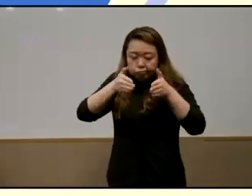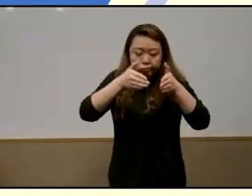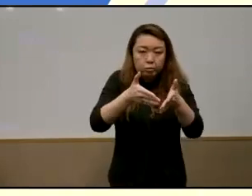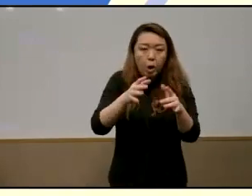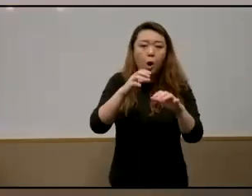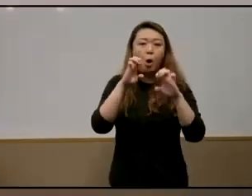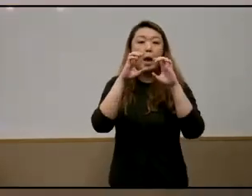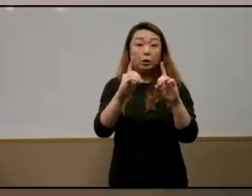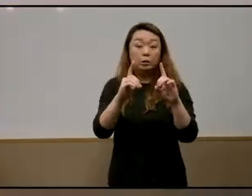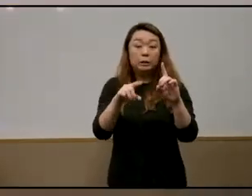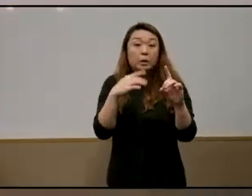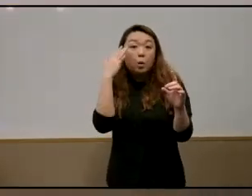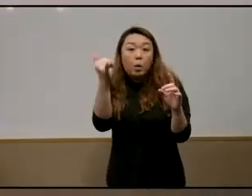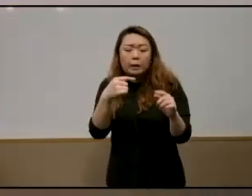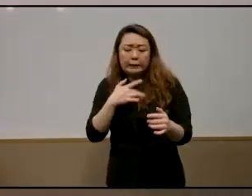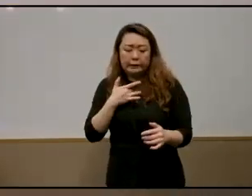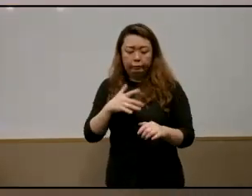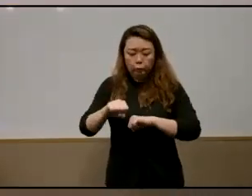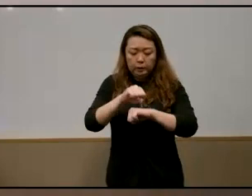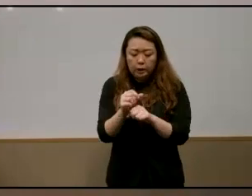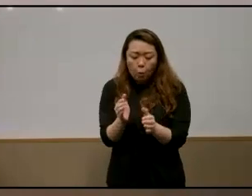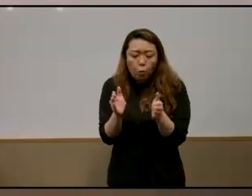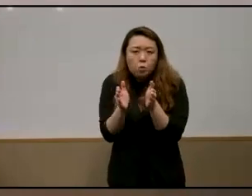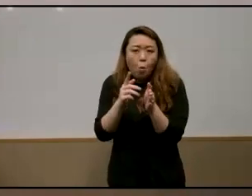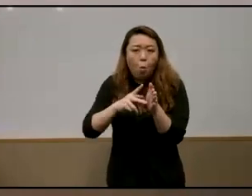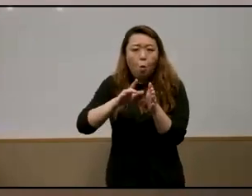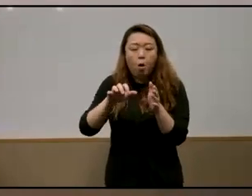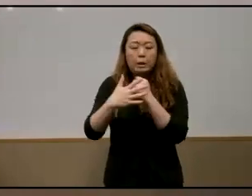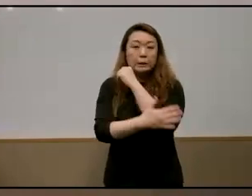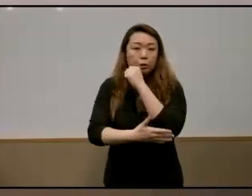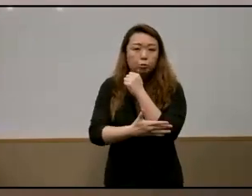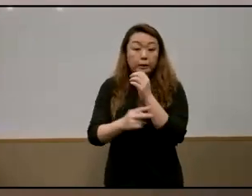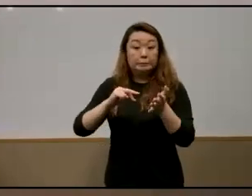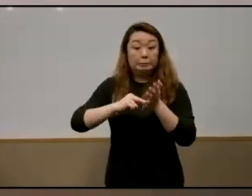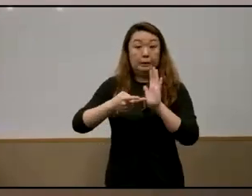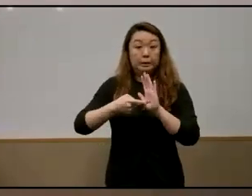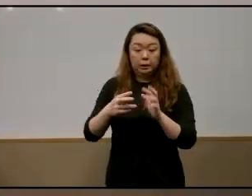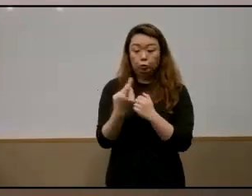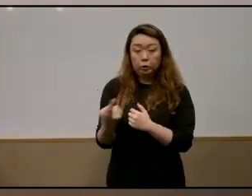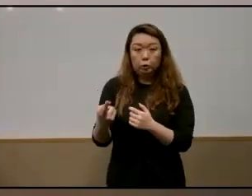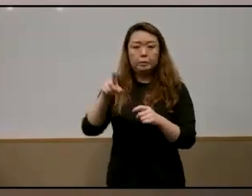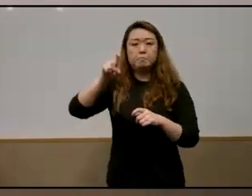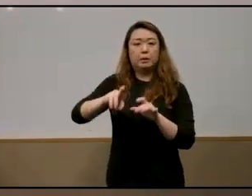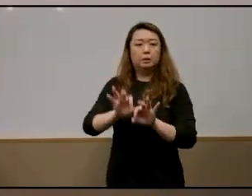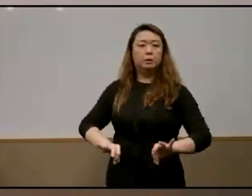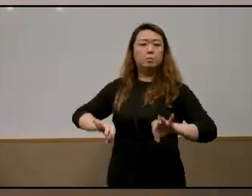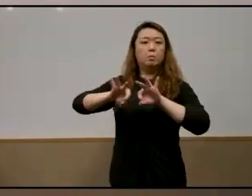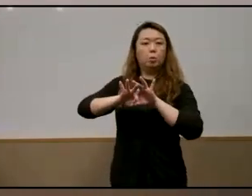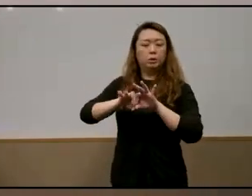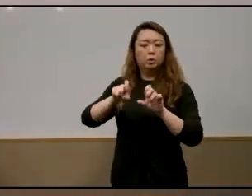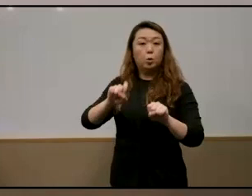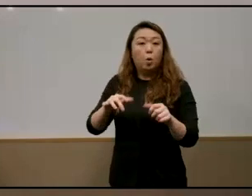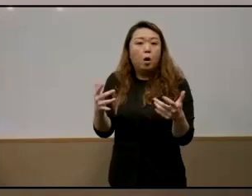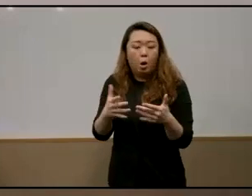small state with few natural resources developing human capital is absolutely crucial to singapore's survival and